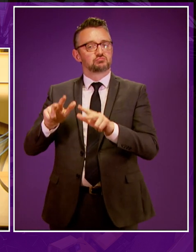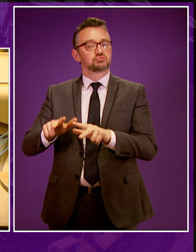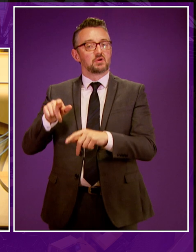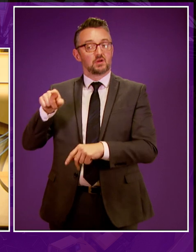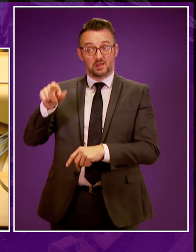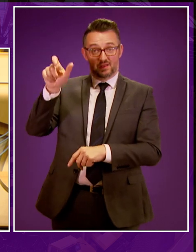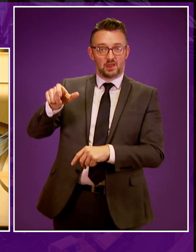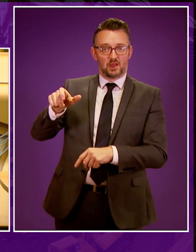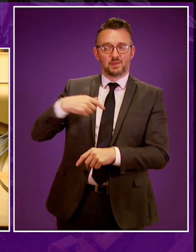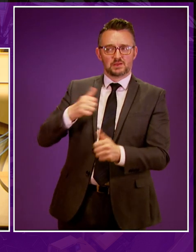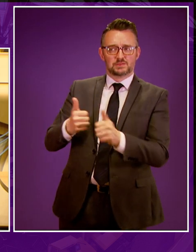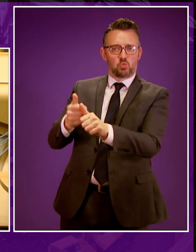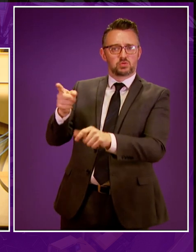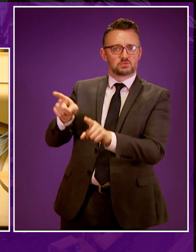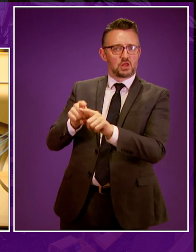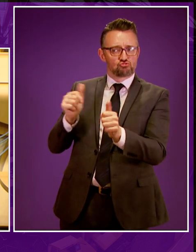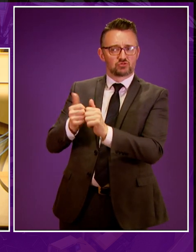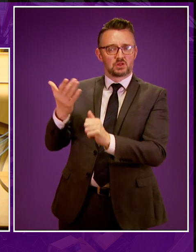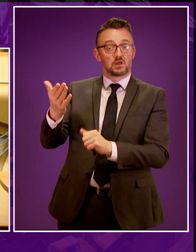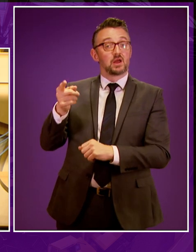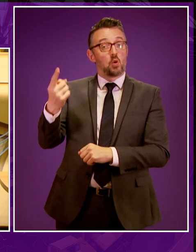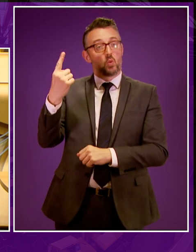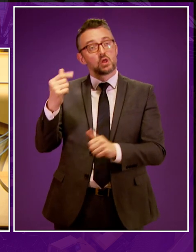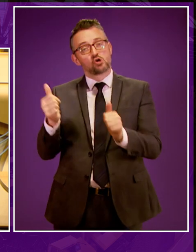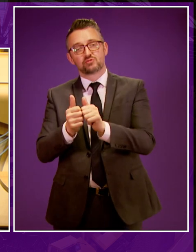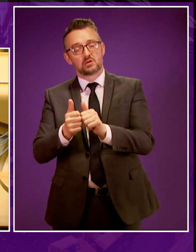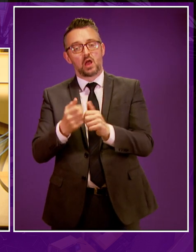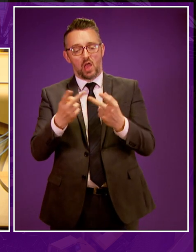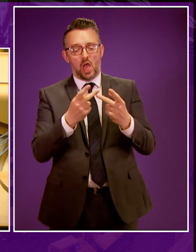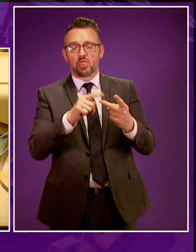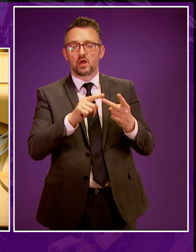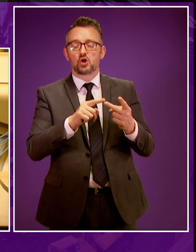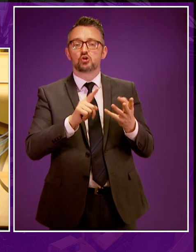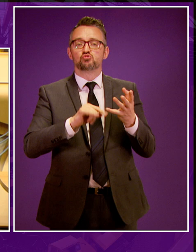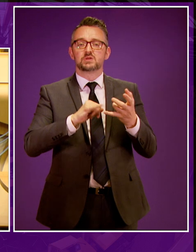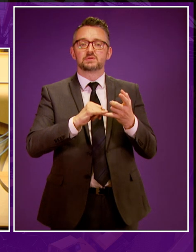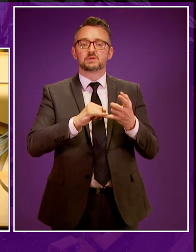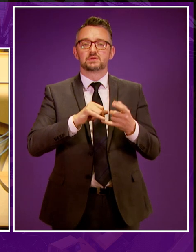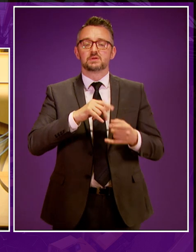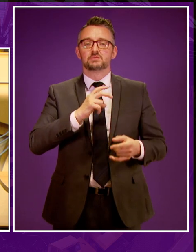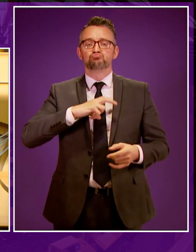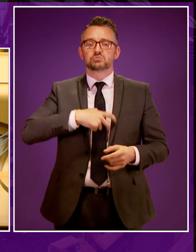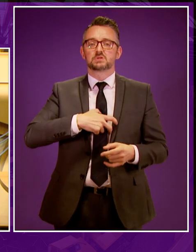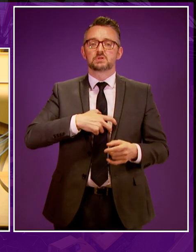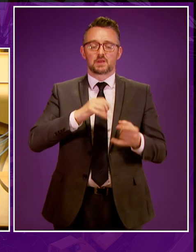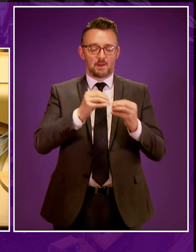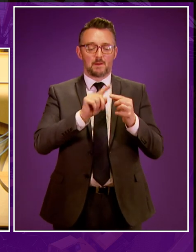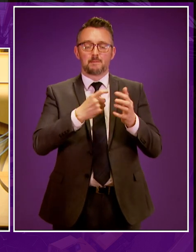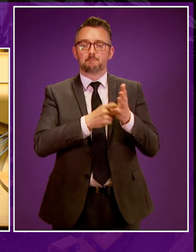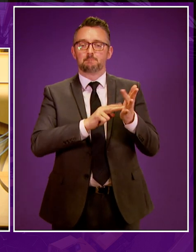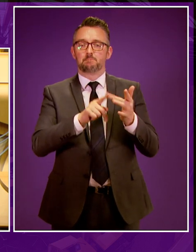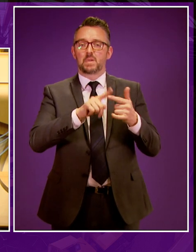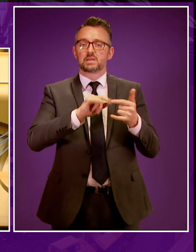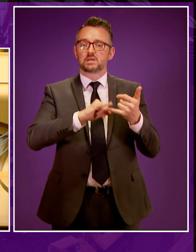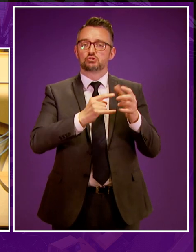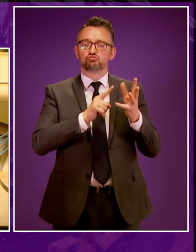Figueres isn't the only globally respected figure to have endorsed this decision. Former would-be US presidential contender, Senator Bernie Saunders,